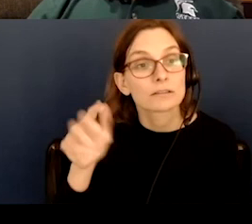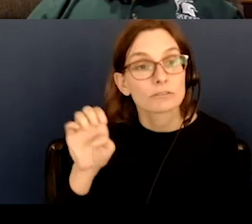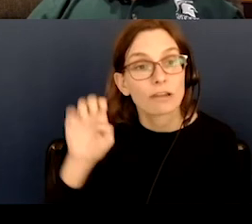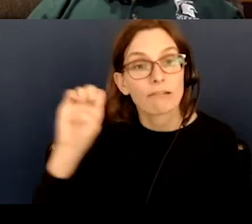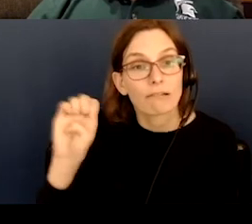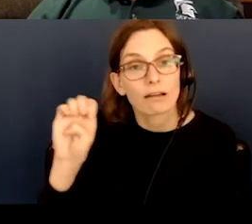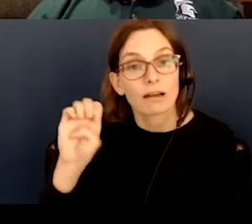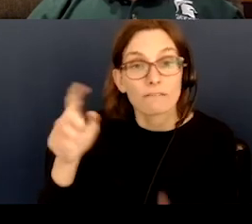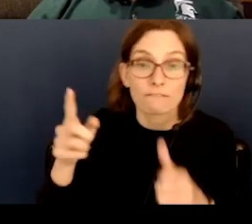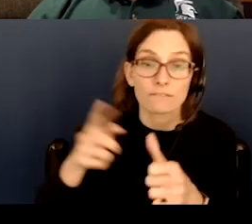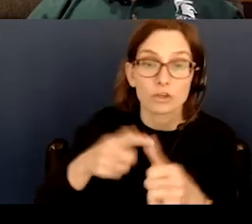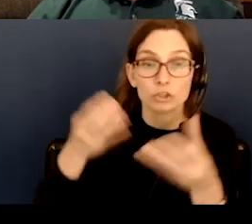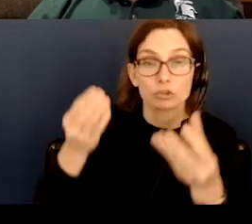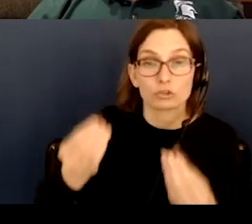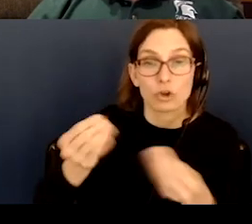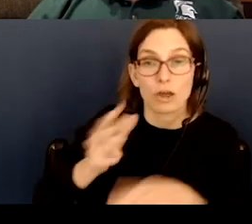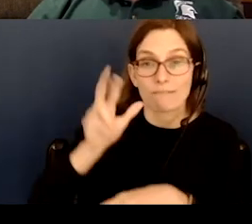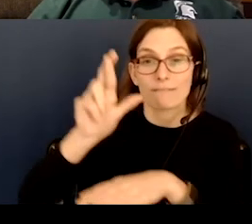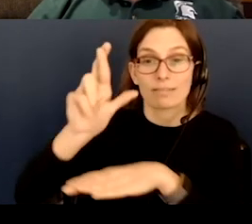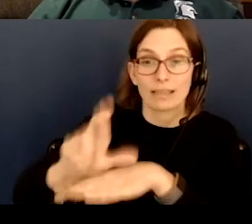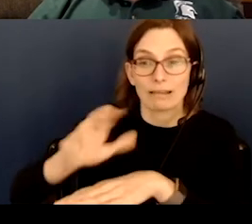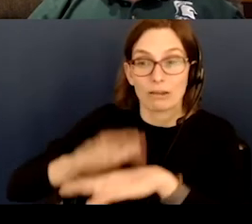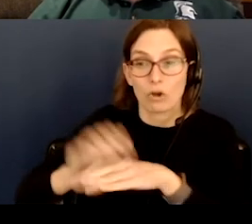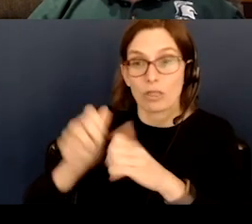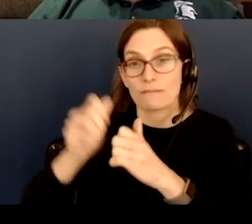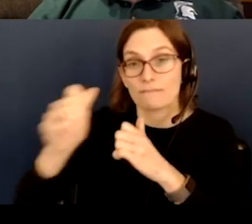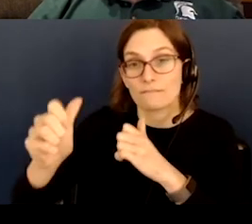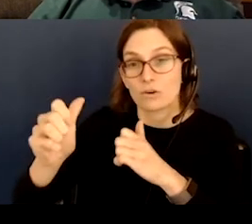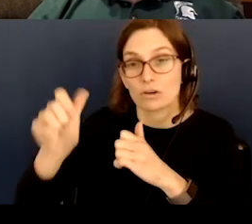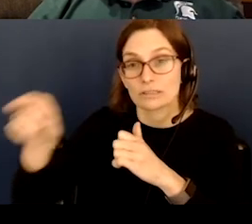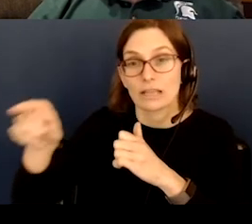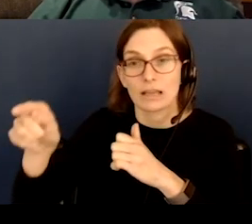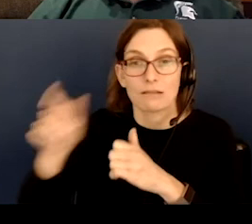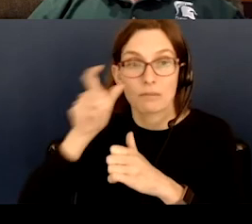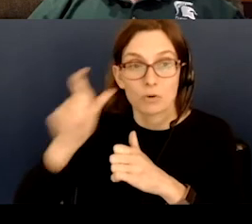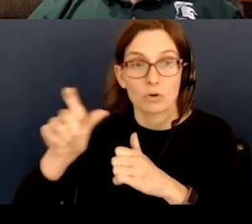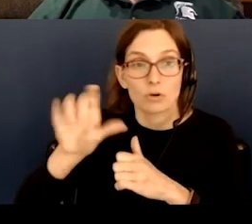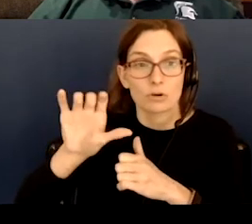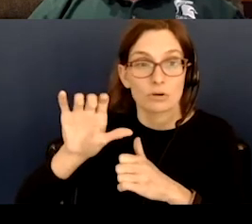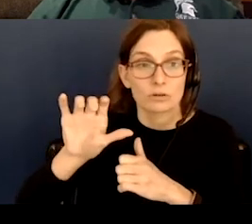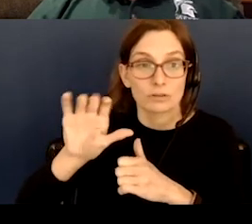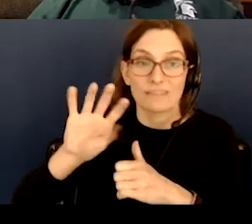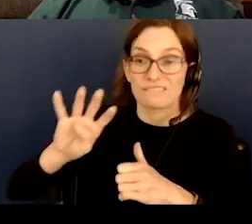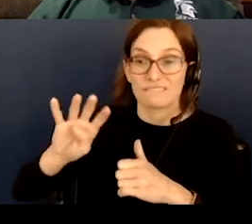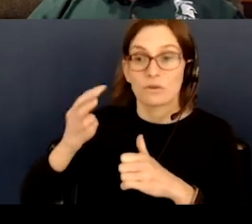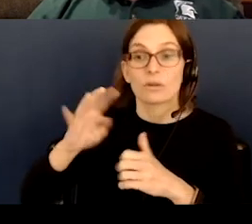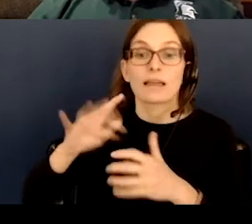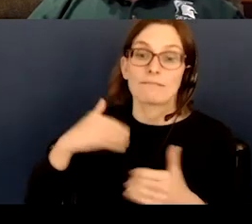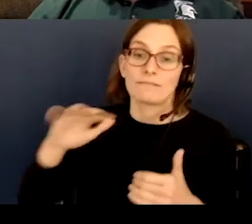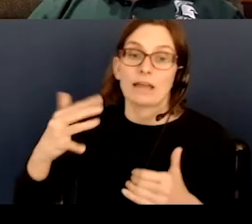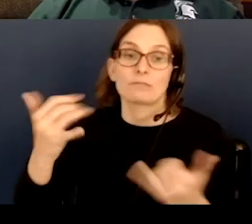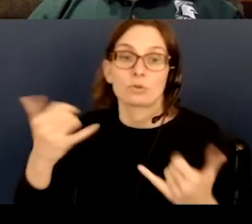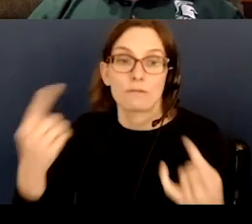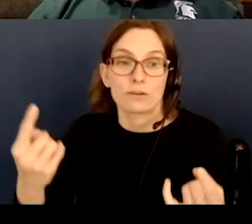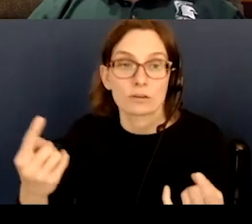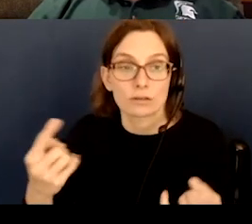made its first soft landing on the far side of the moon, Chang'e 4. They had, um, they've had five of these so far. It deployed the U-2